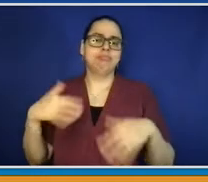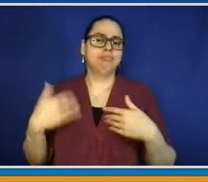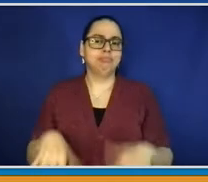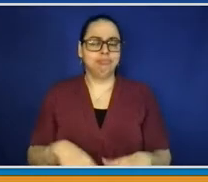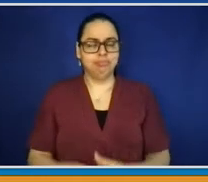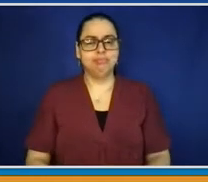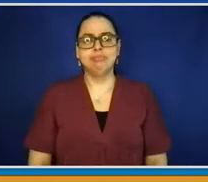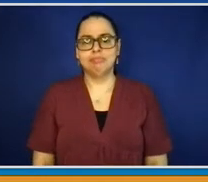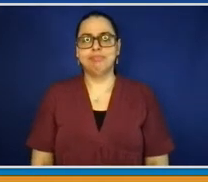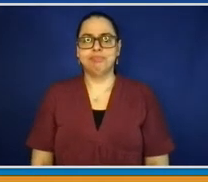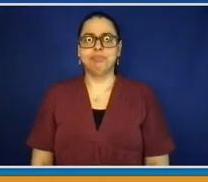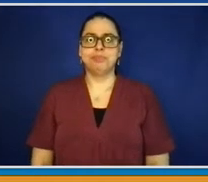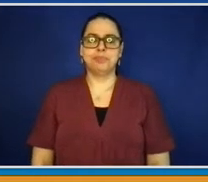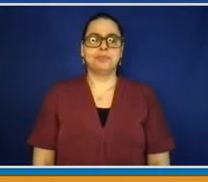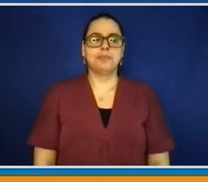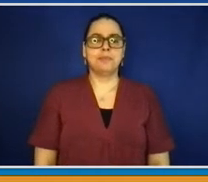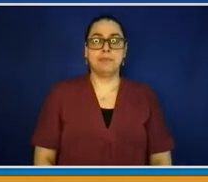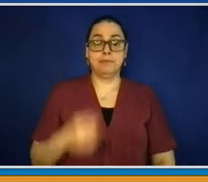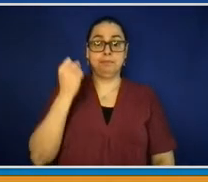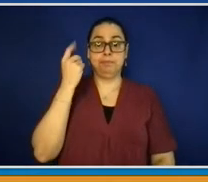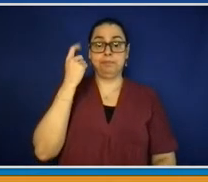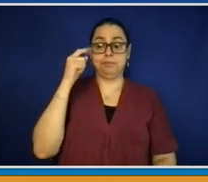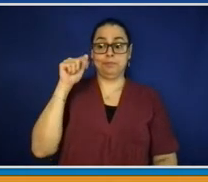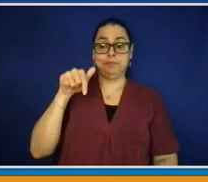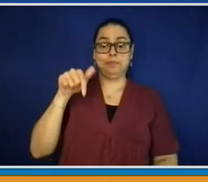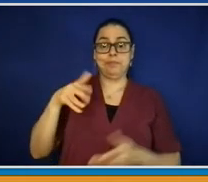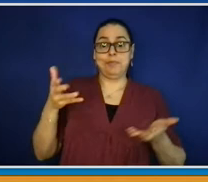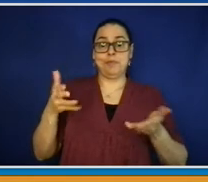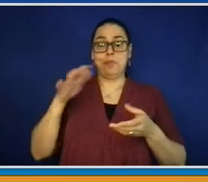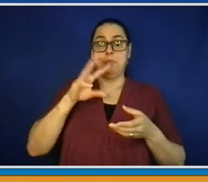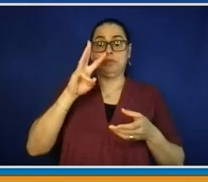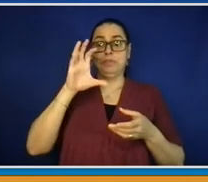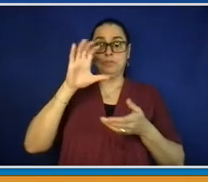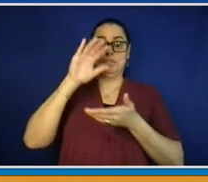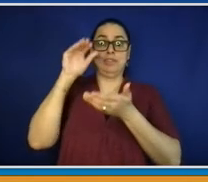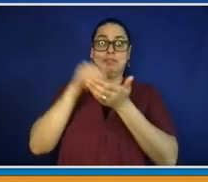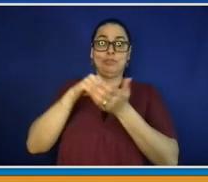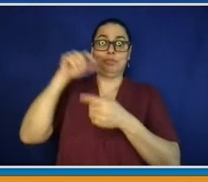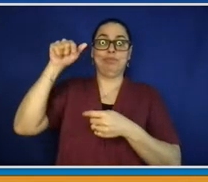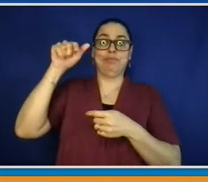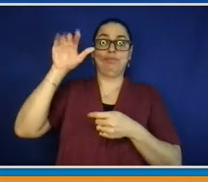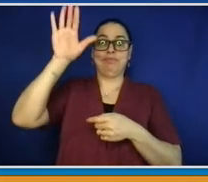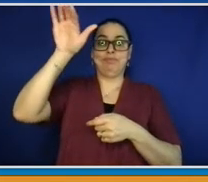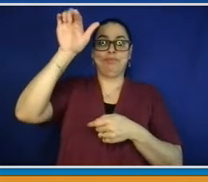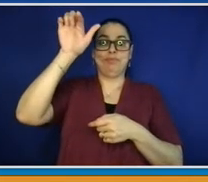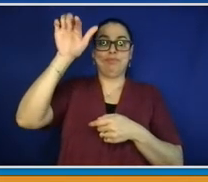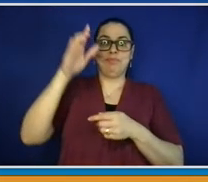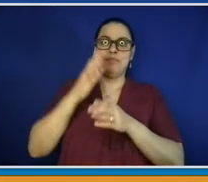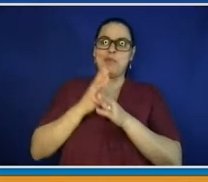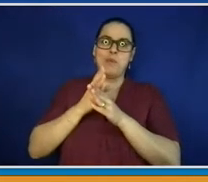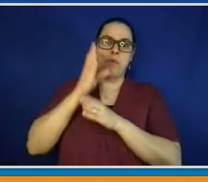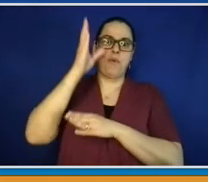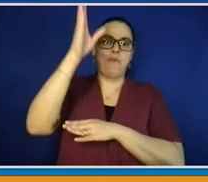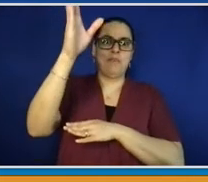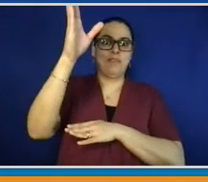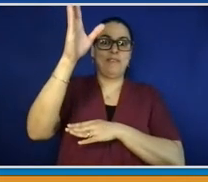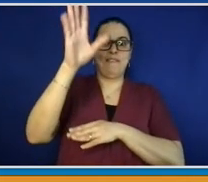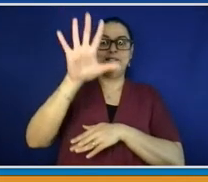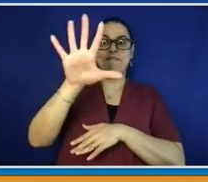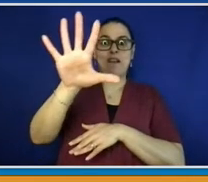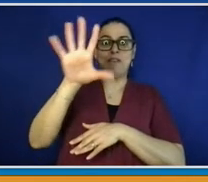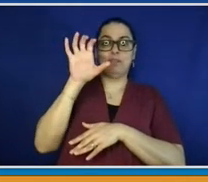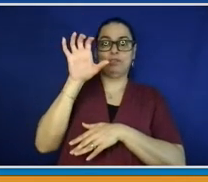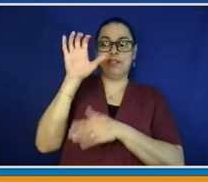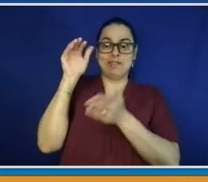The Yonkers Armory, which was originally run by FEMA, the Federal Emergency Management Agency, was taken over by New York State.